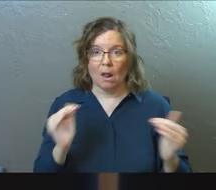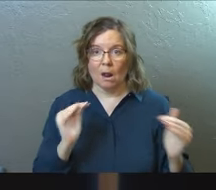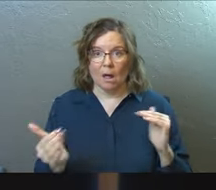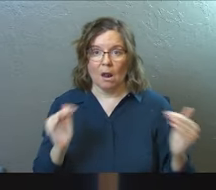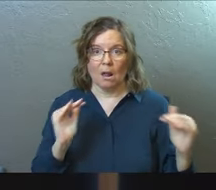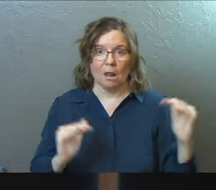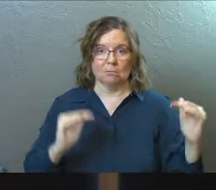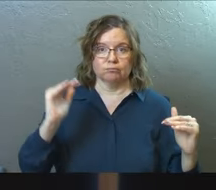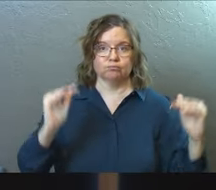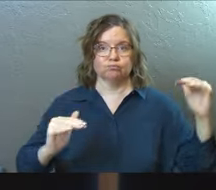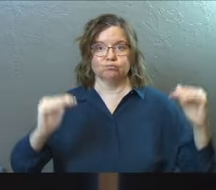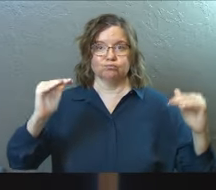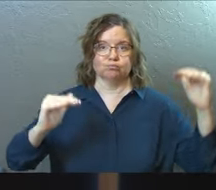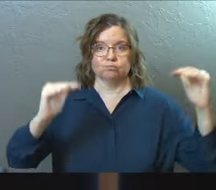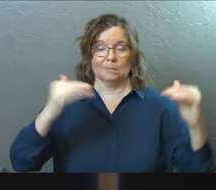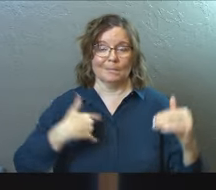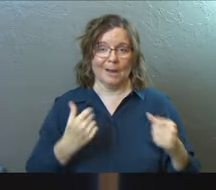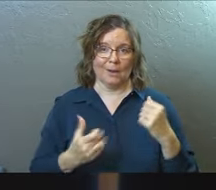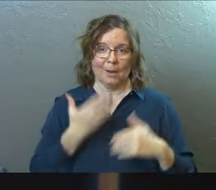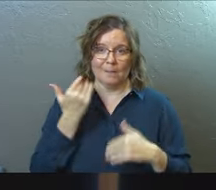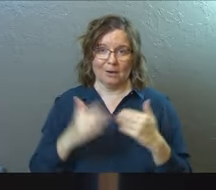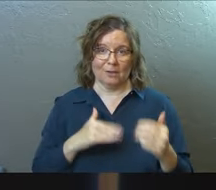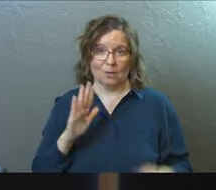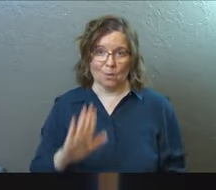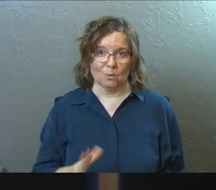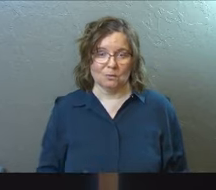My car is better than yours, for sure.